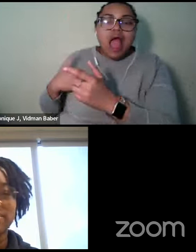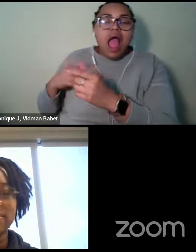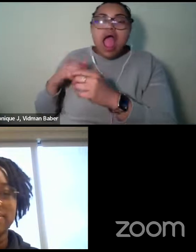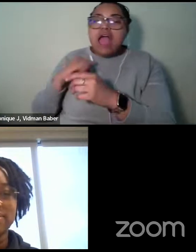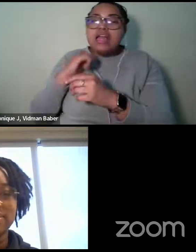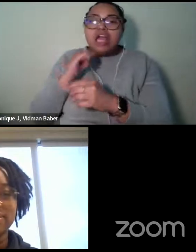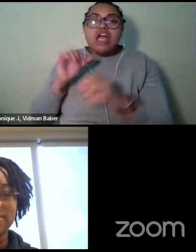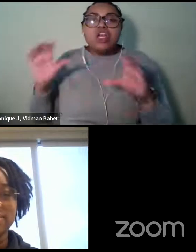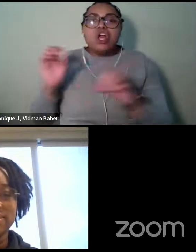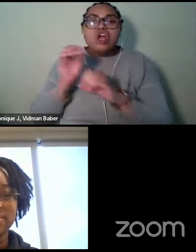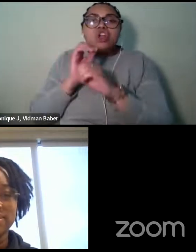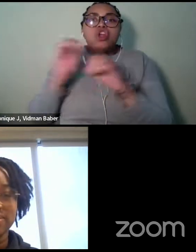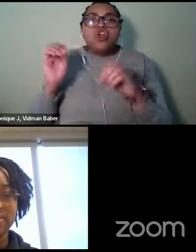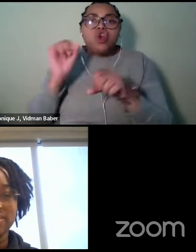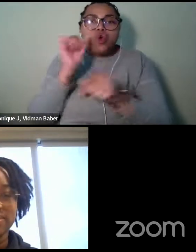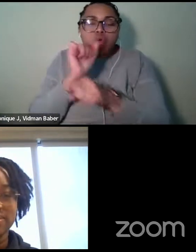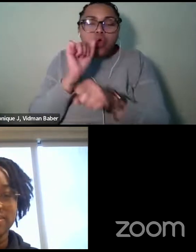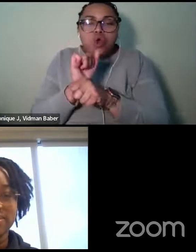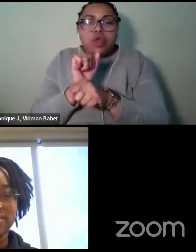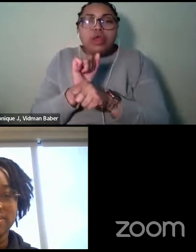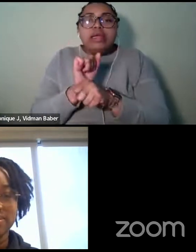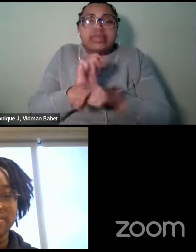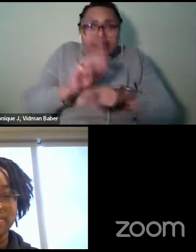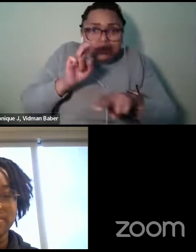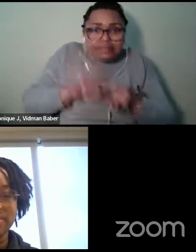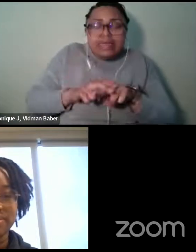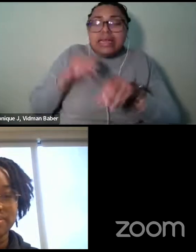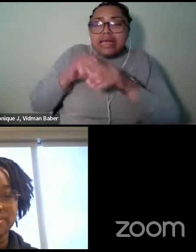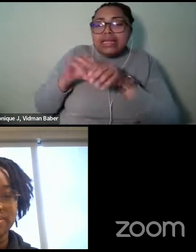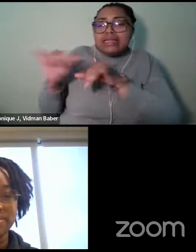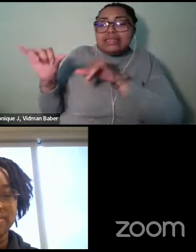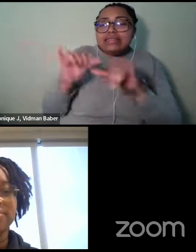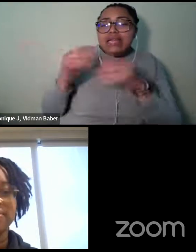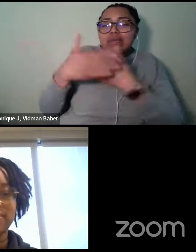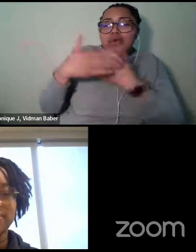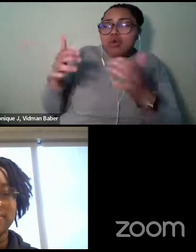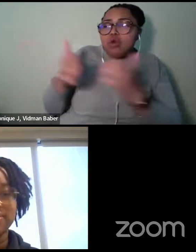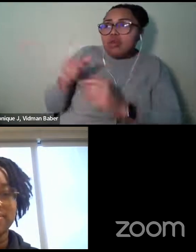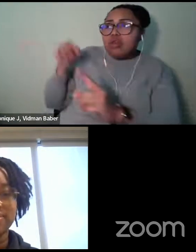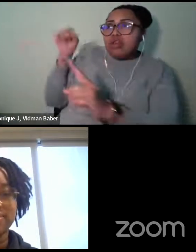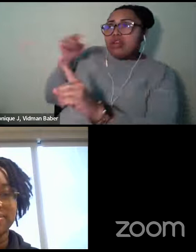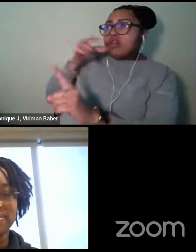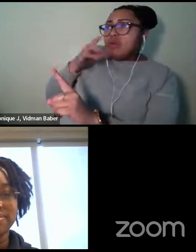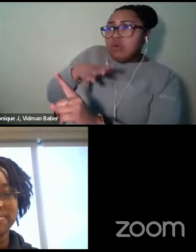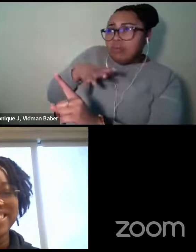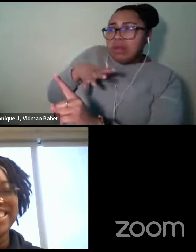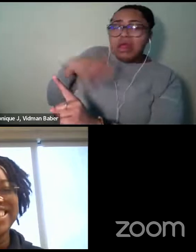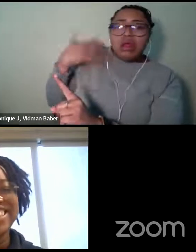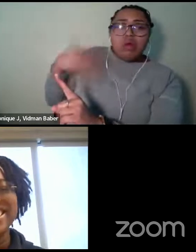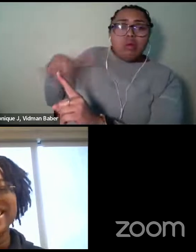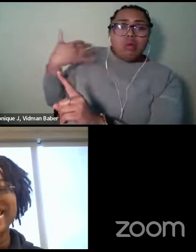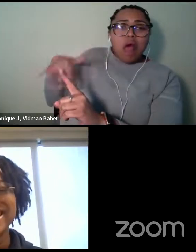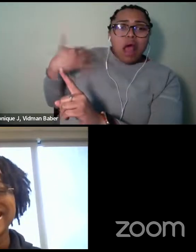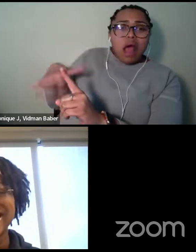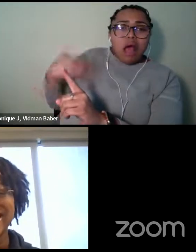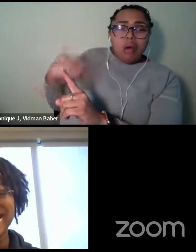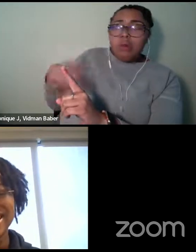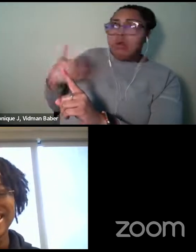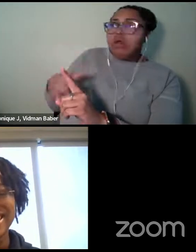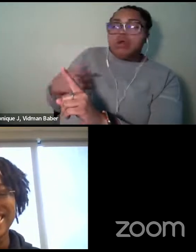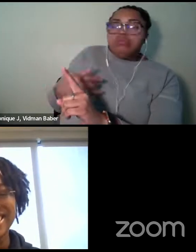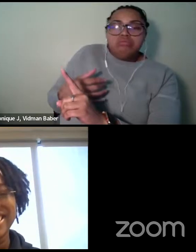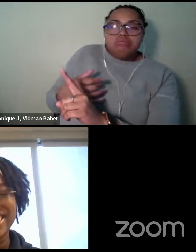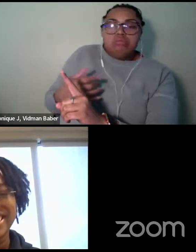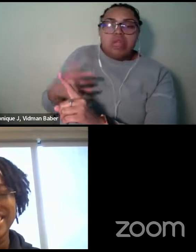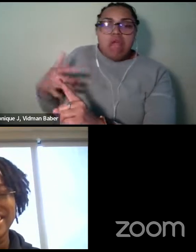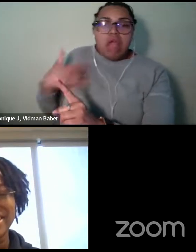with her and calling myself a writer as well. I, do I regret that now? No, because I still, I still feel, that way. But,